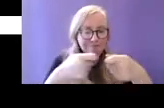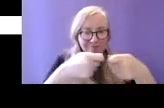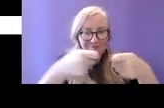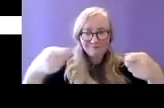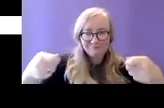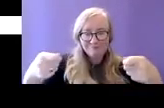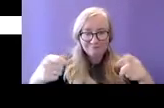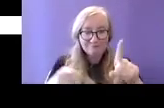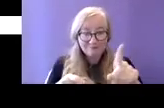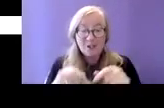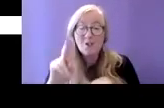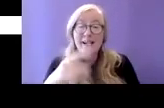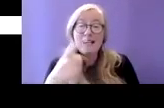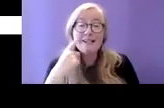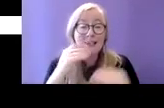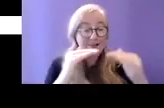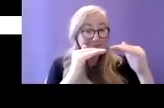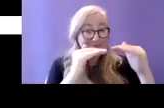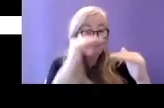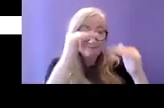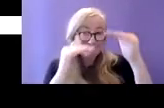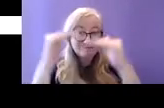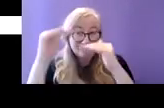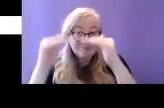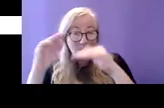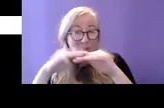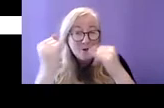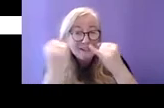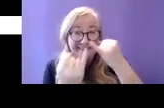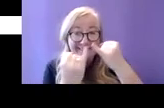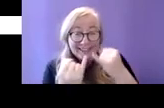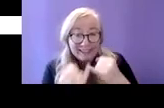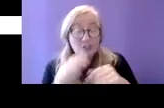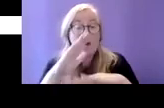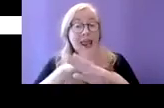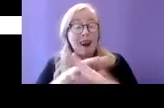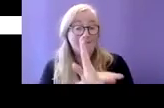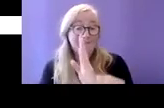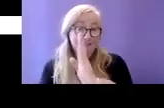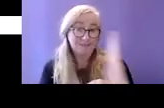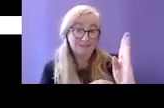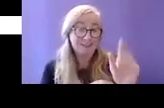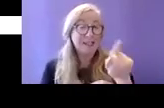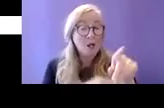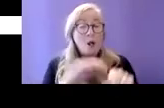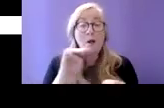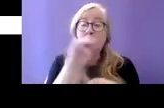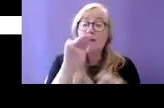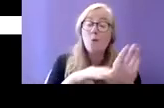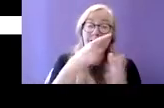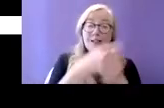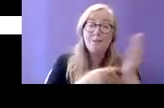we can observe on the left that the share of persons with disabilities living in communal establishments